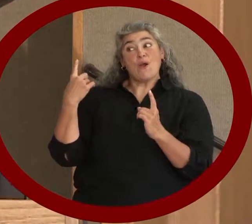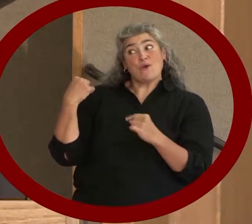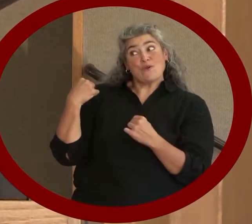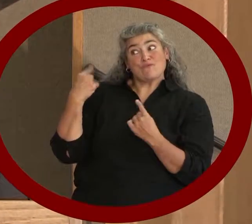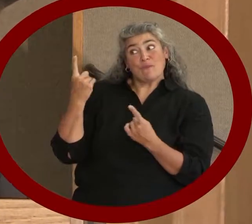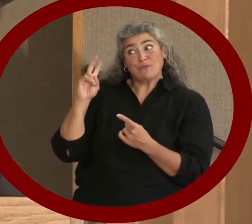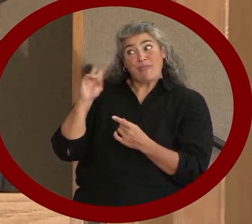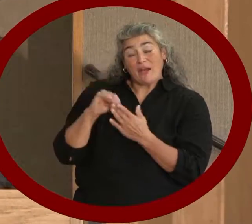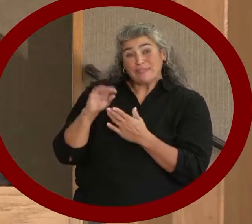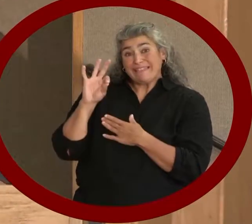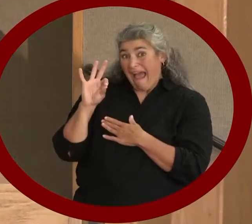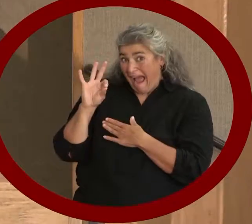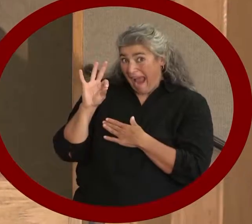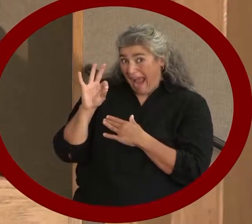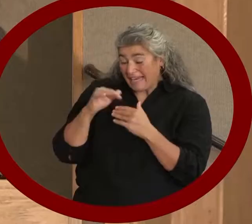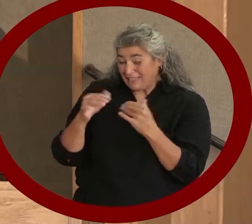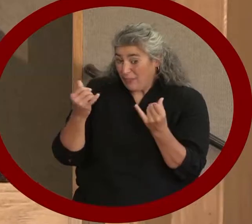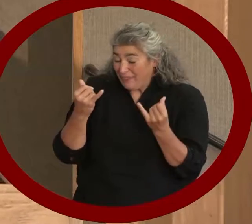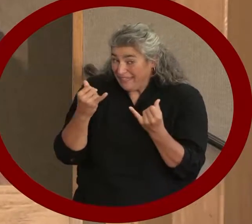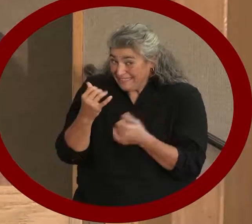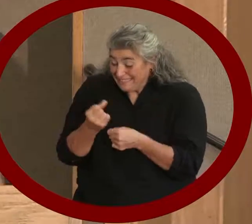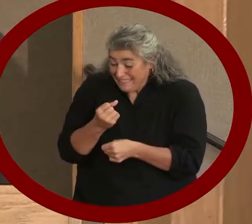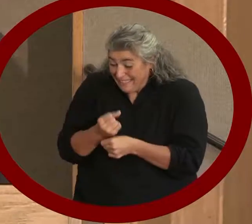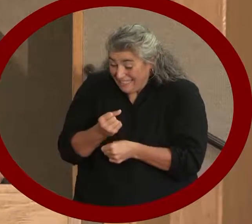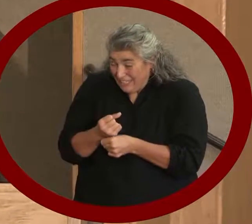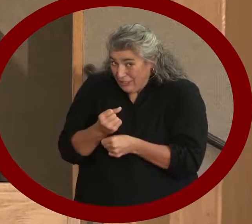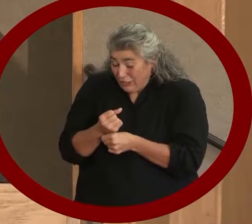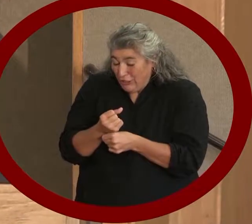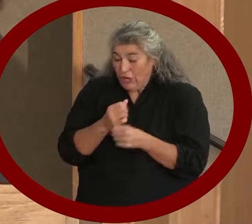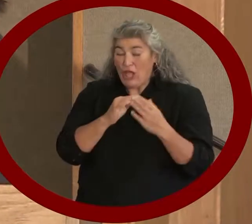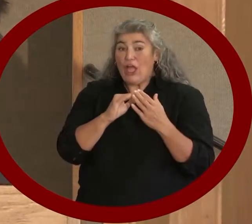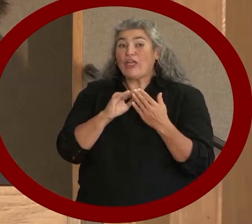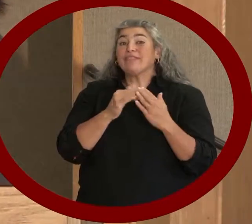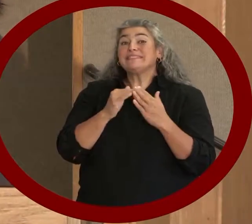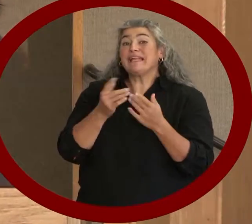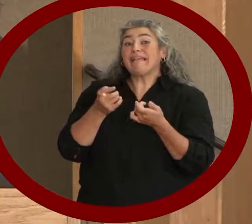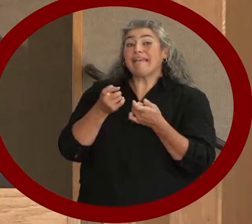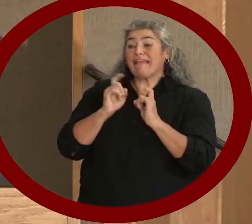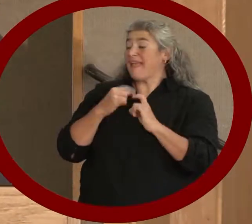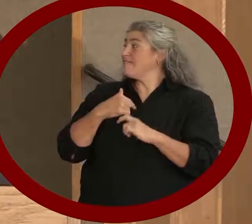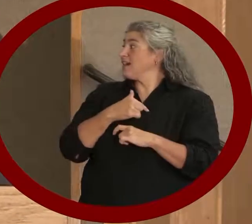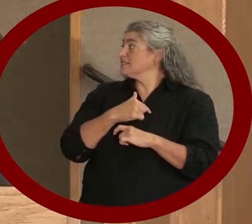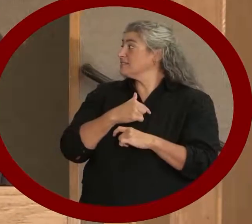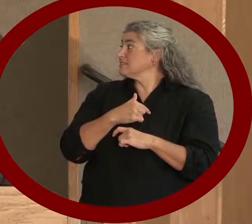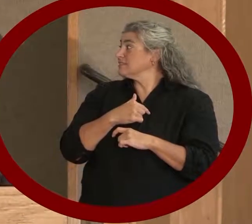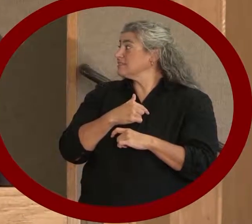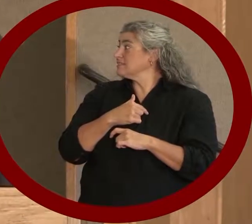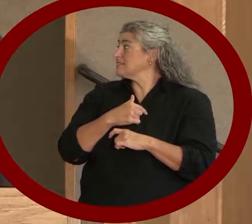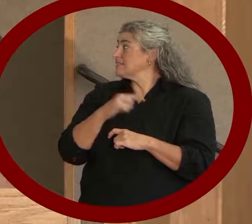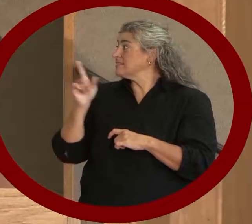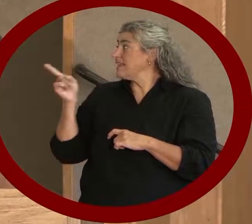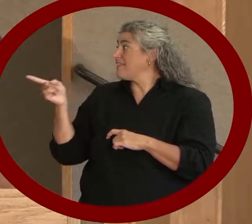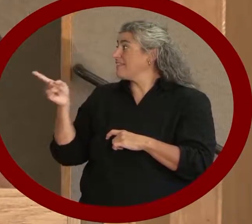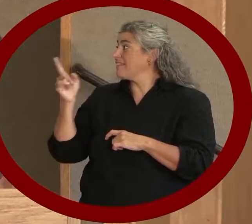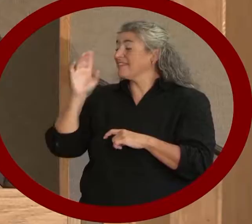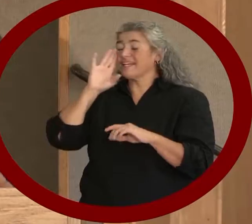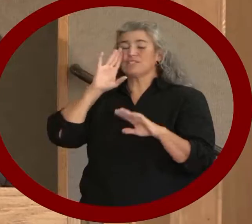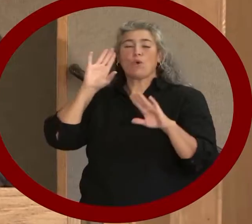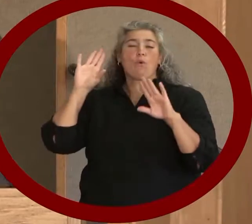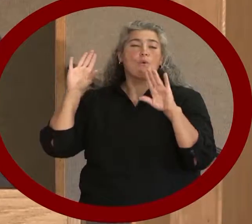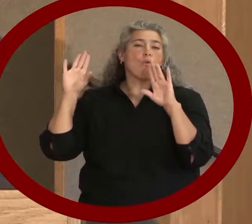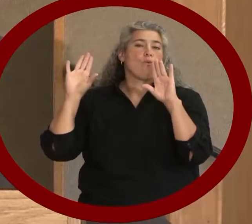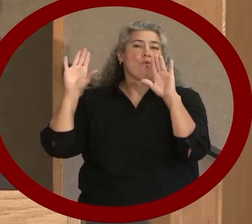until earlier this year, the city provided us with this really wonderful support